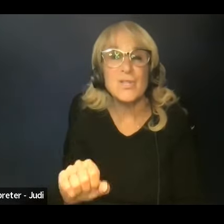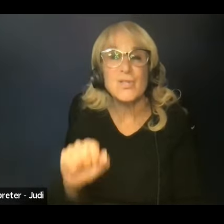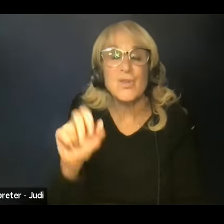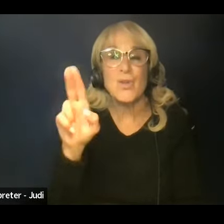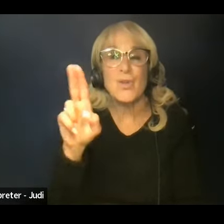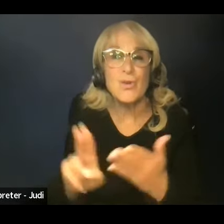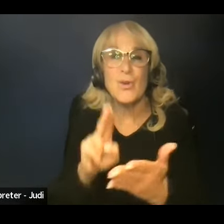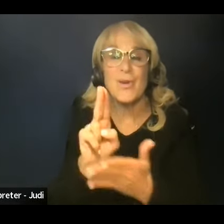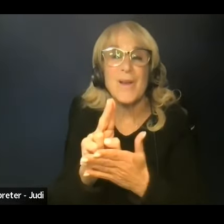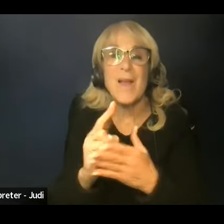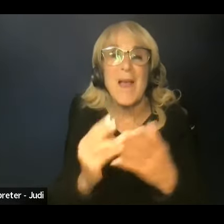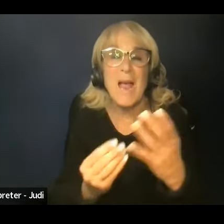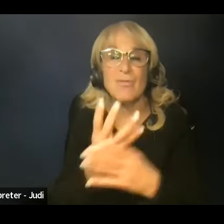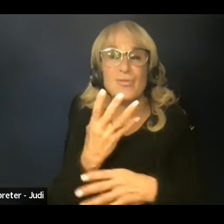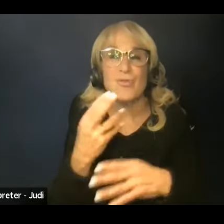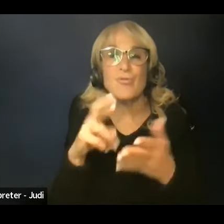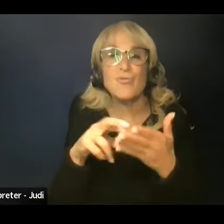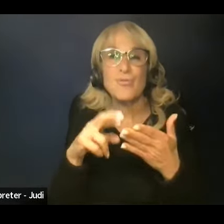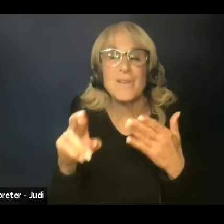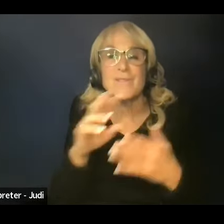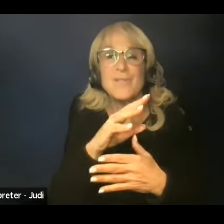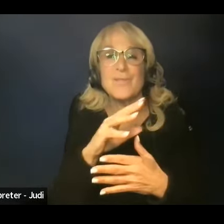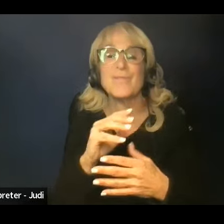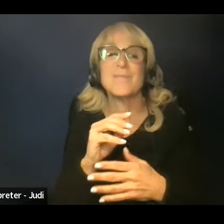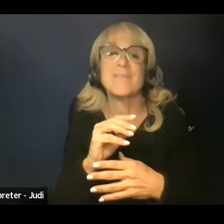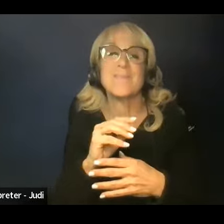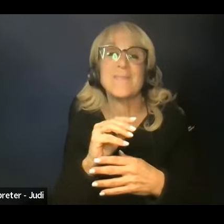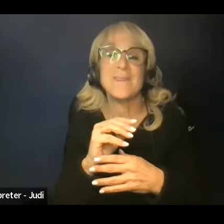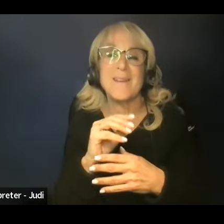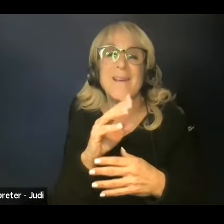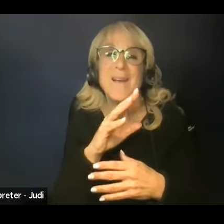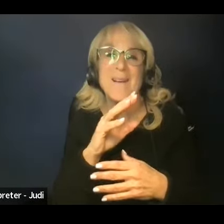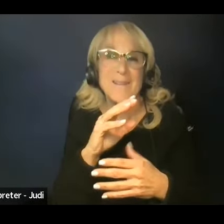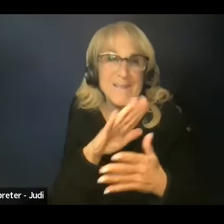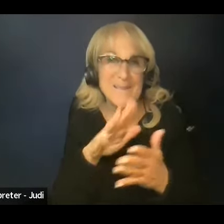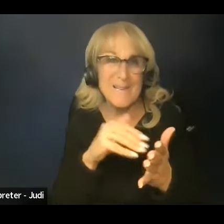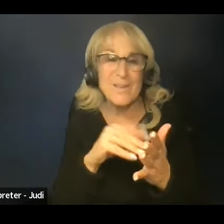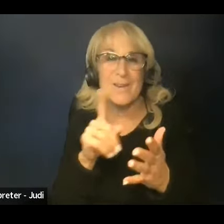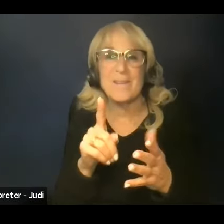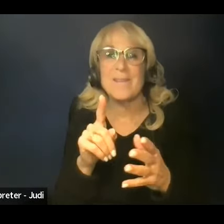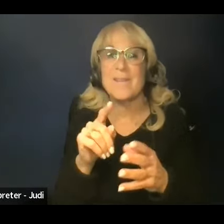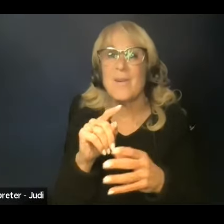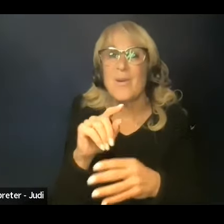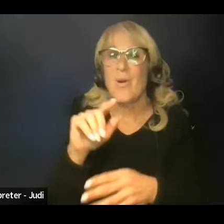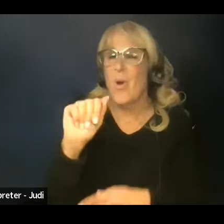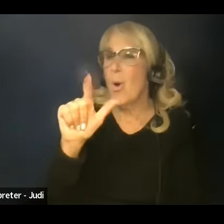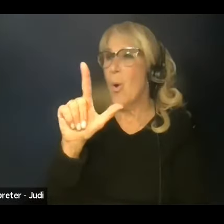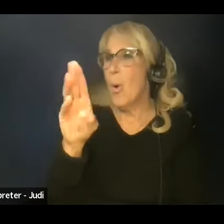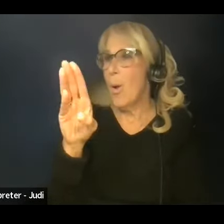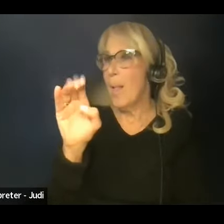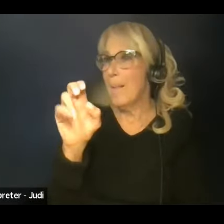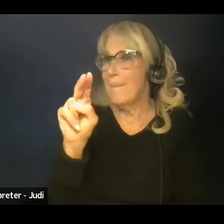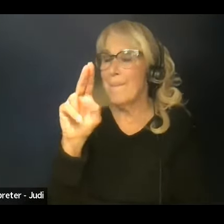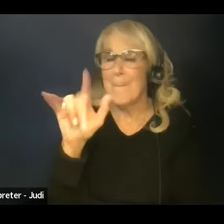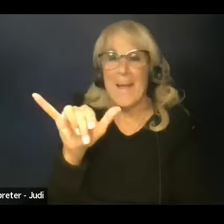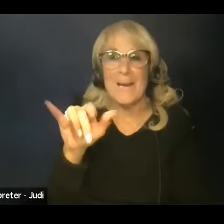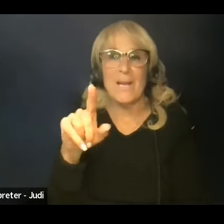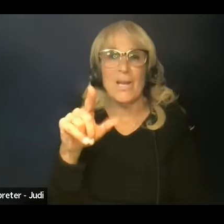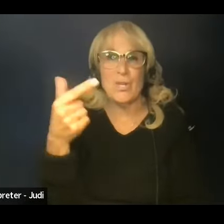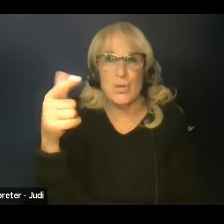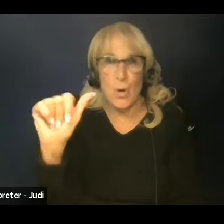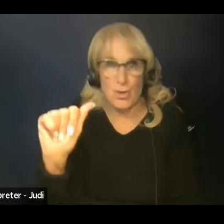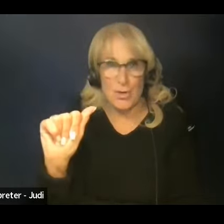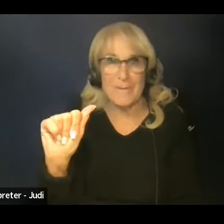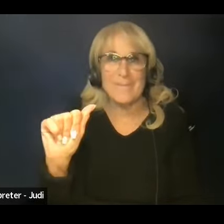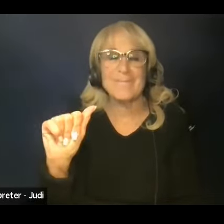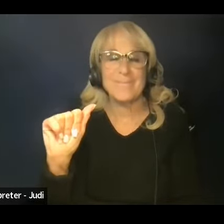Research and Extension Center. Mr. McDonald is a native of Albany, Georgia. I said that right? Yes.